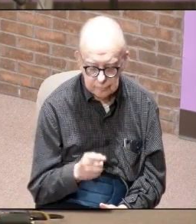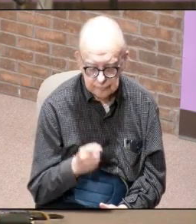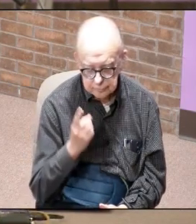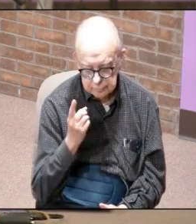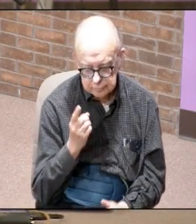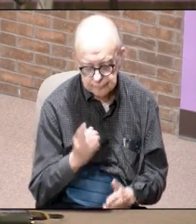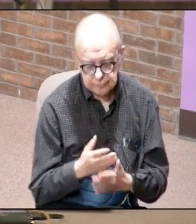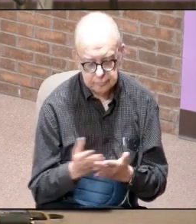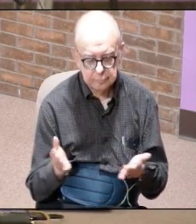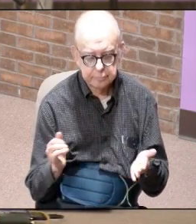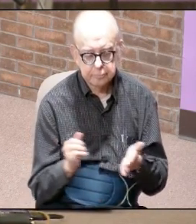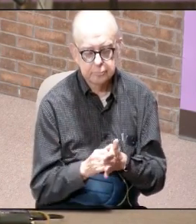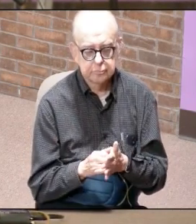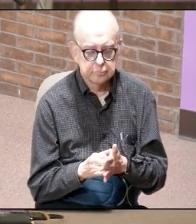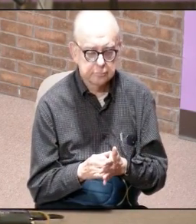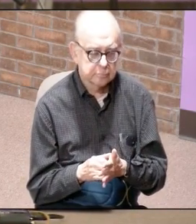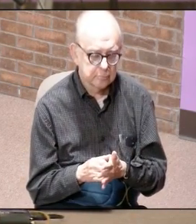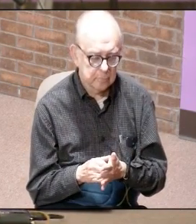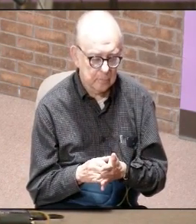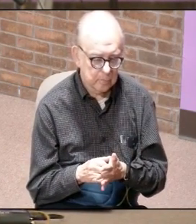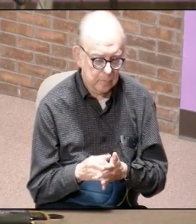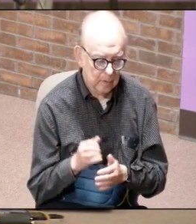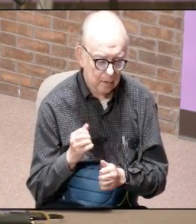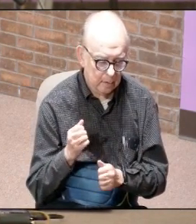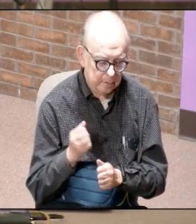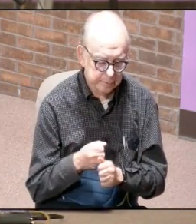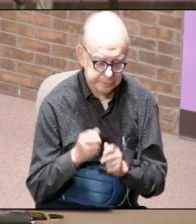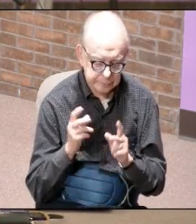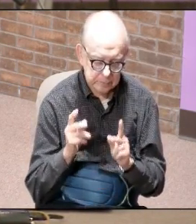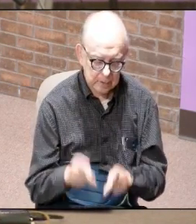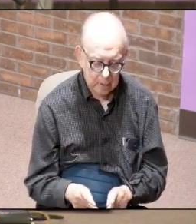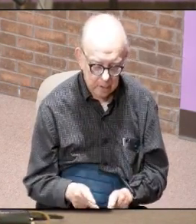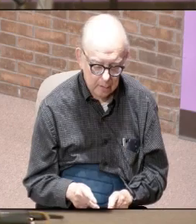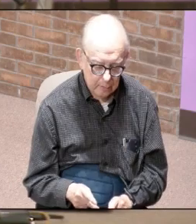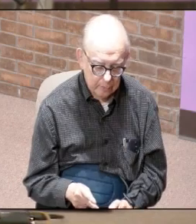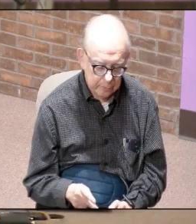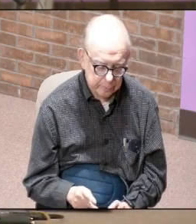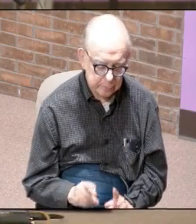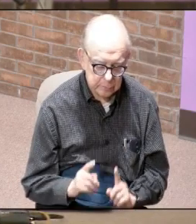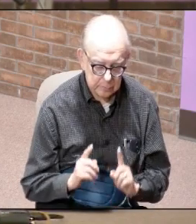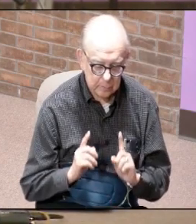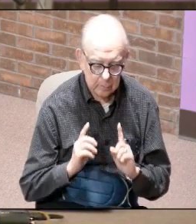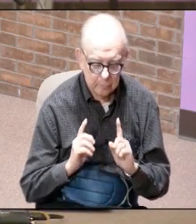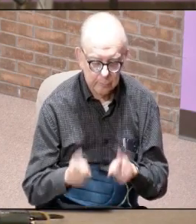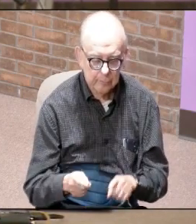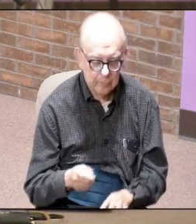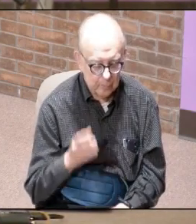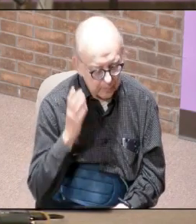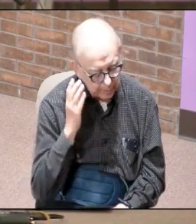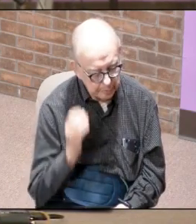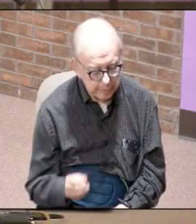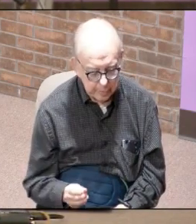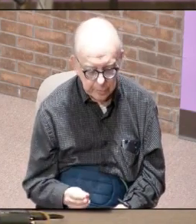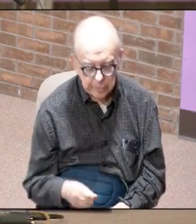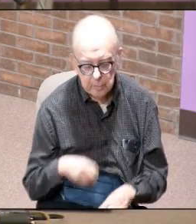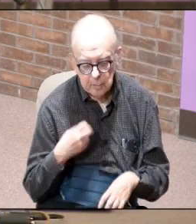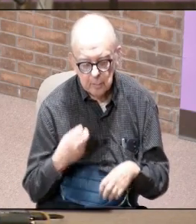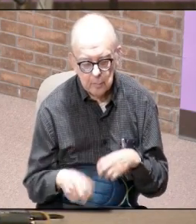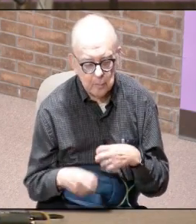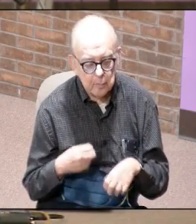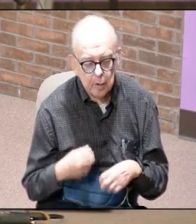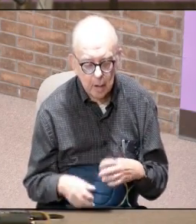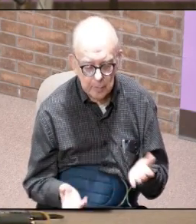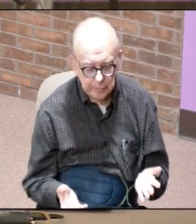something and that is this every one of us are going to go through some trials and tribulations